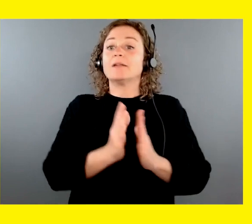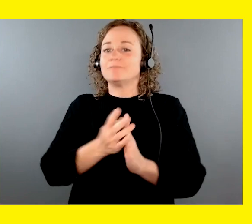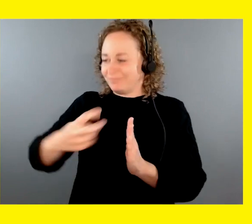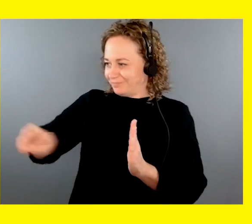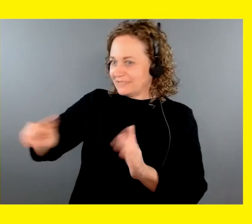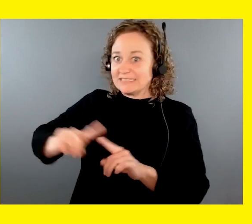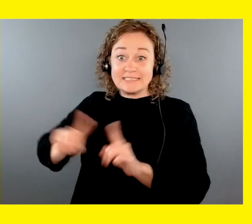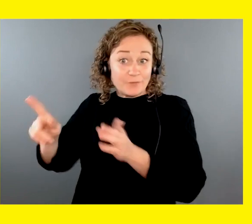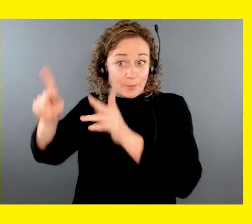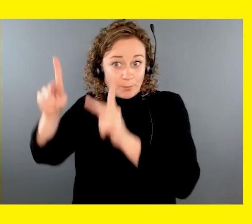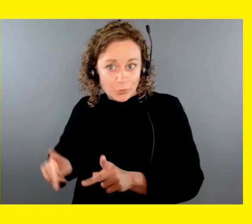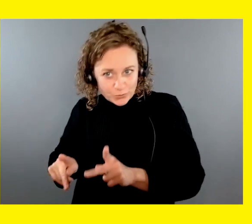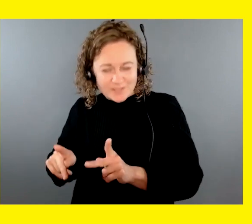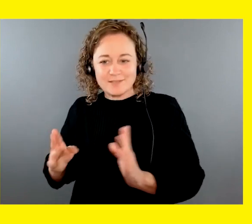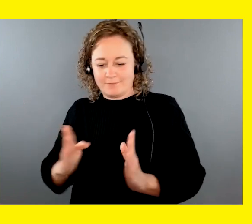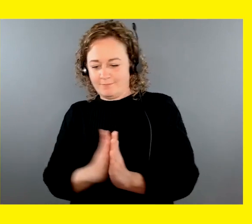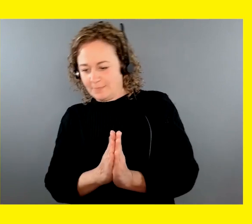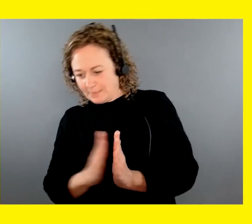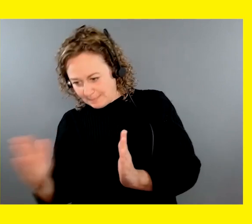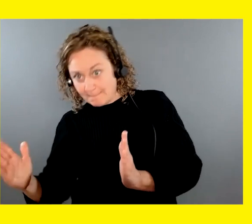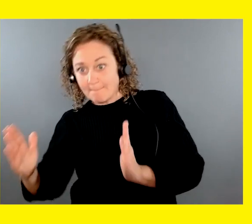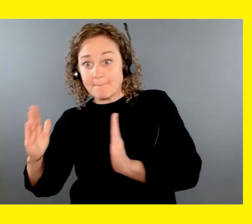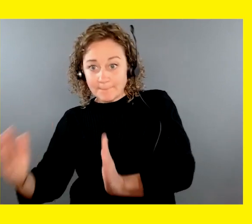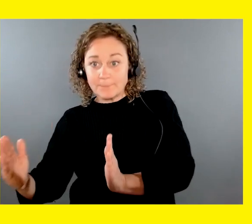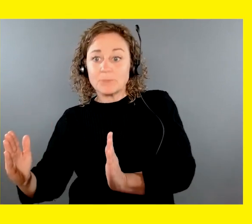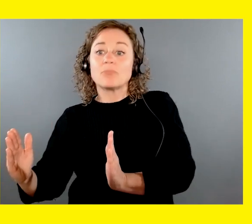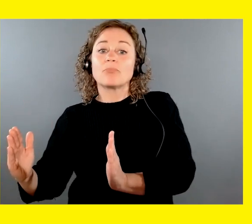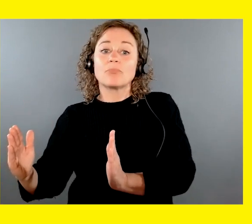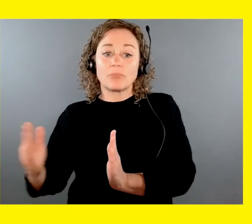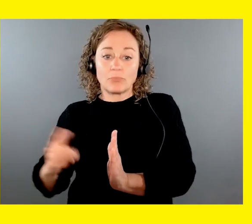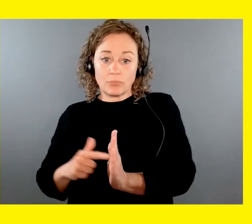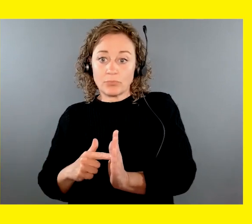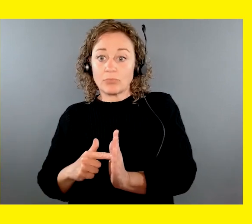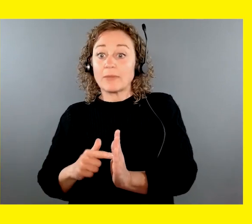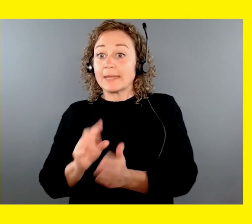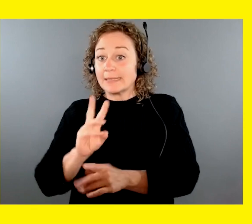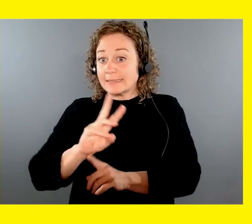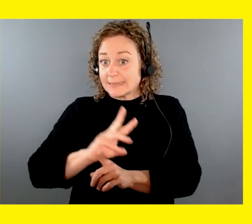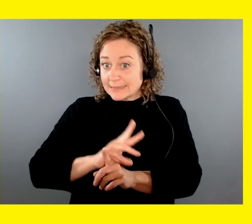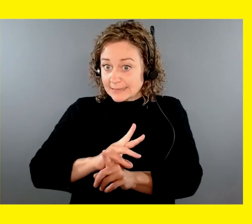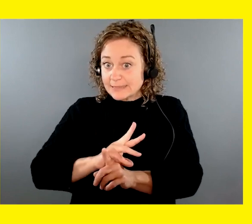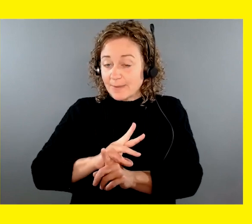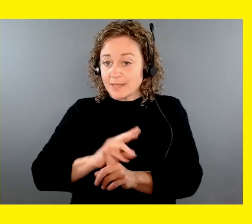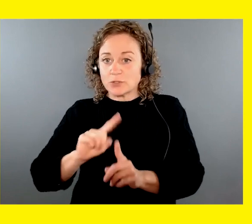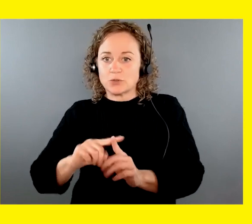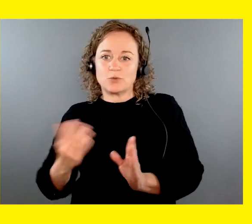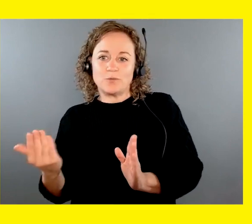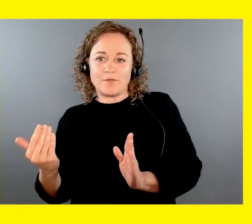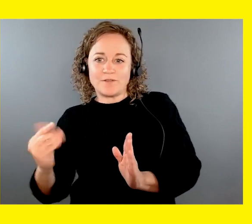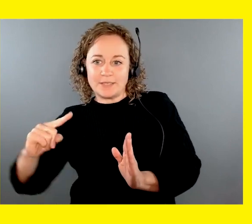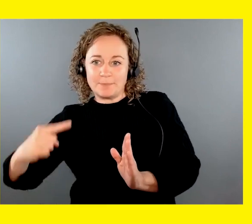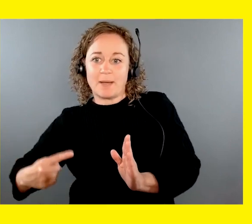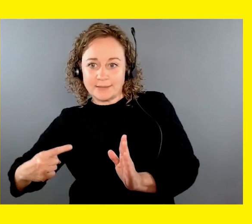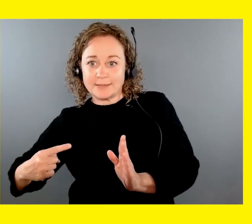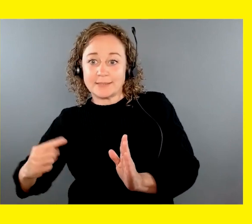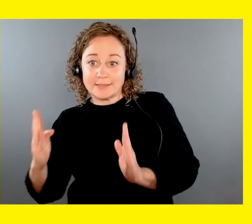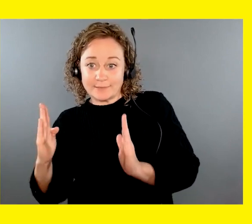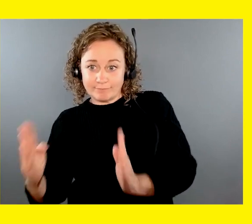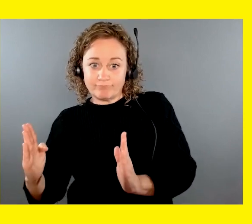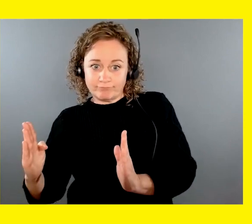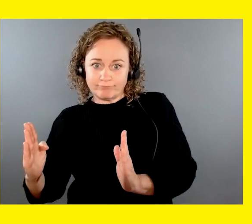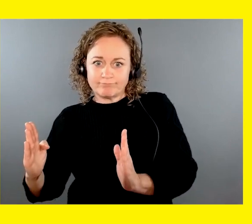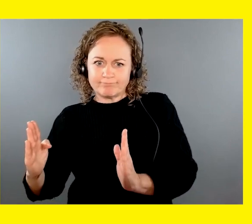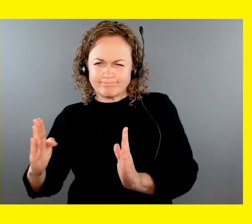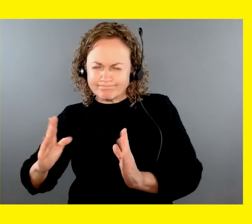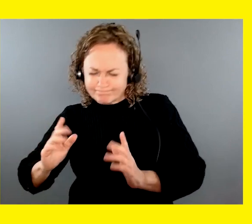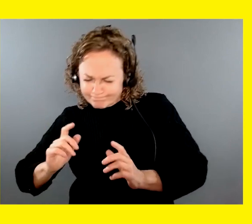can be a finisher. And what the puppy raiser finisher is, is they take the puppy from six months to the 15 month mark and they really start to fine